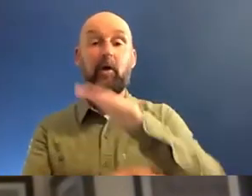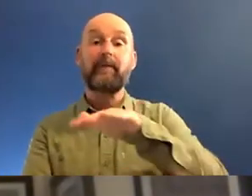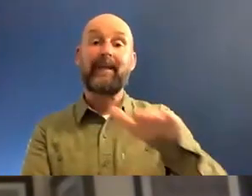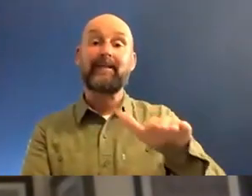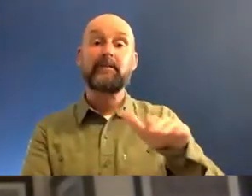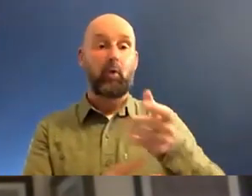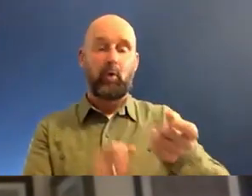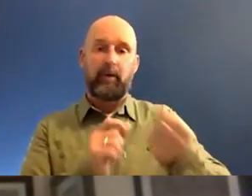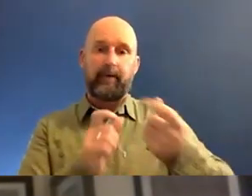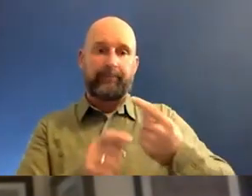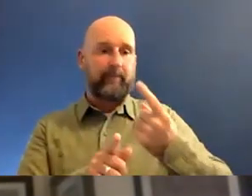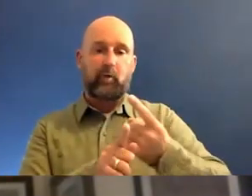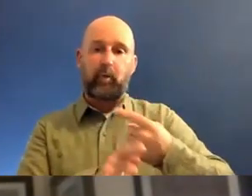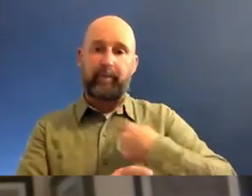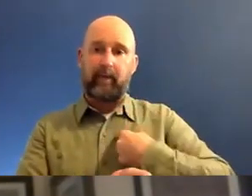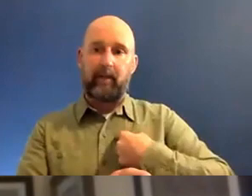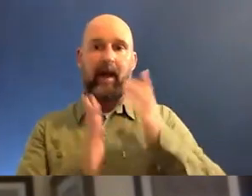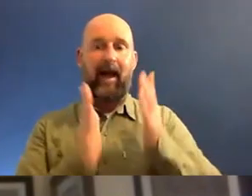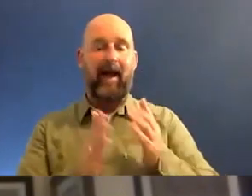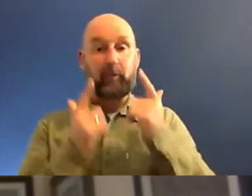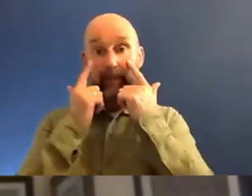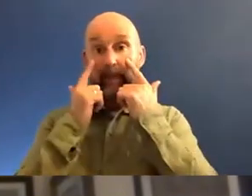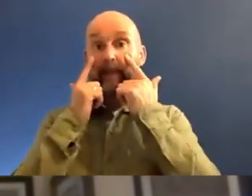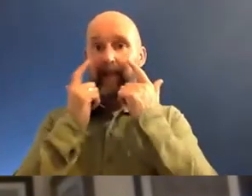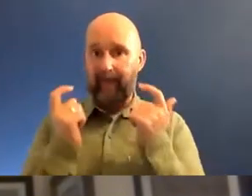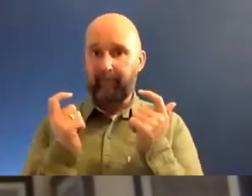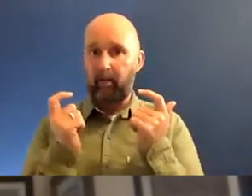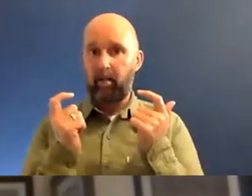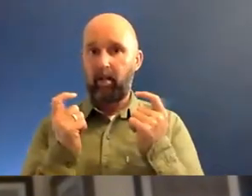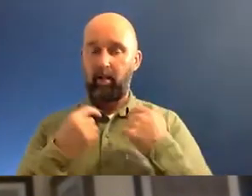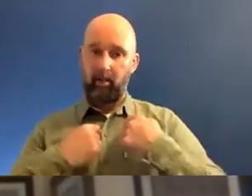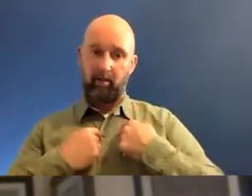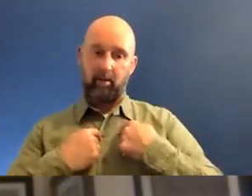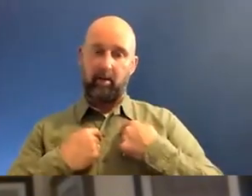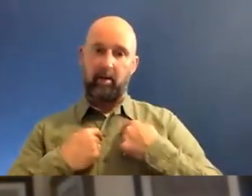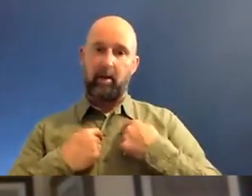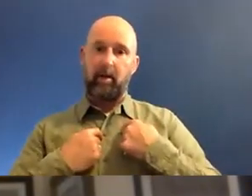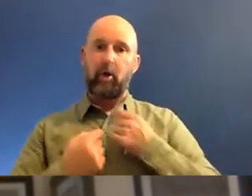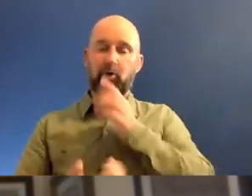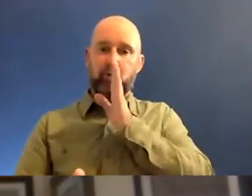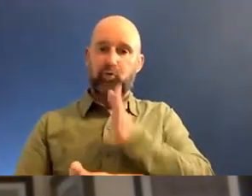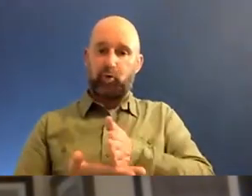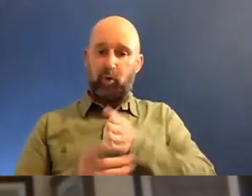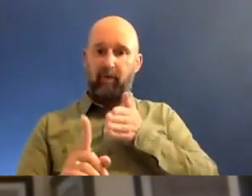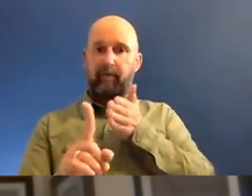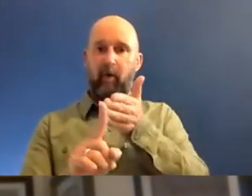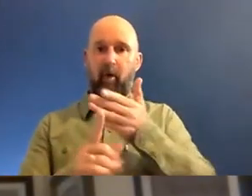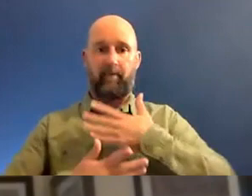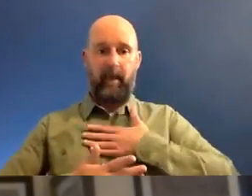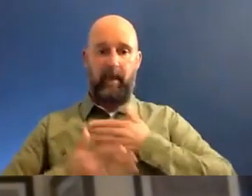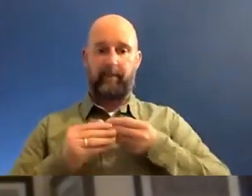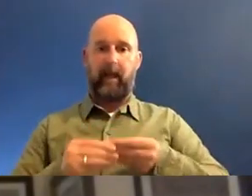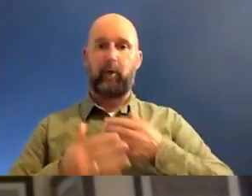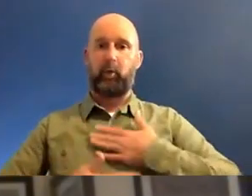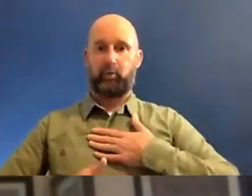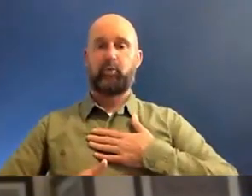with me, and I have to be so careful that I stay on true to my own values. I mean, I have